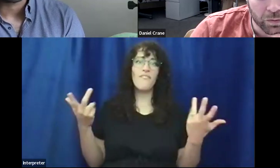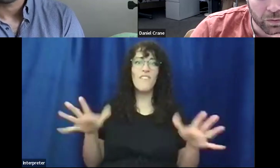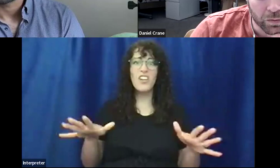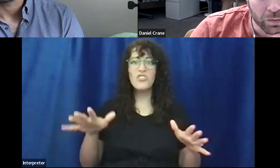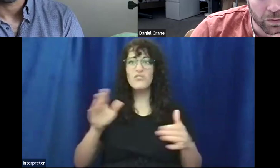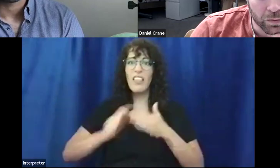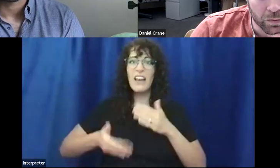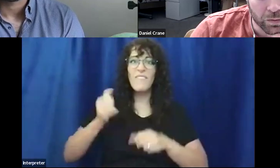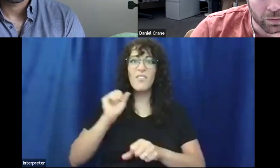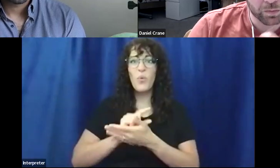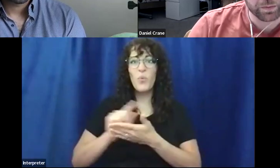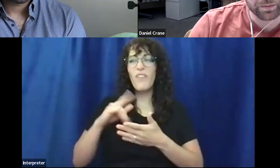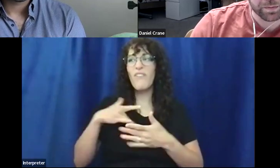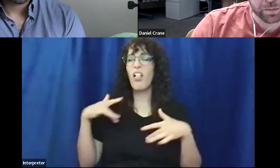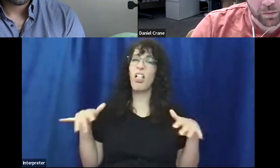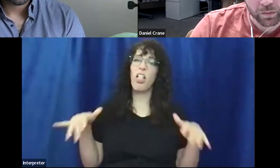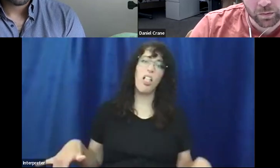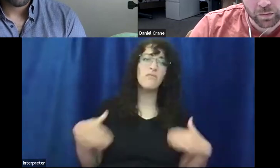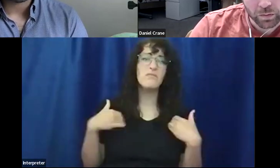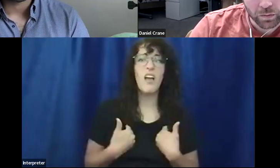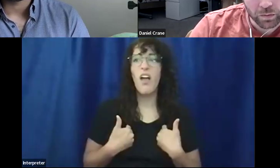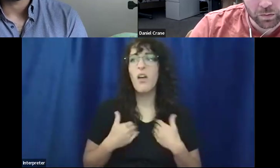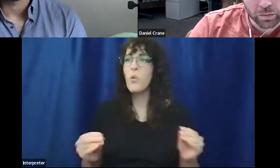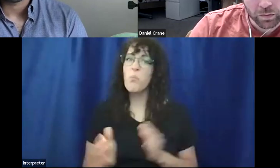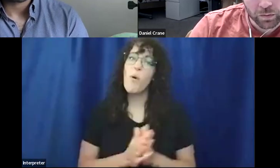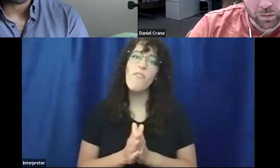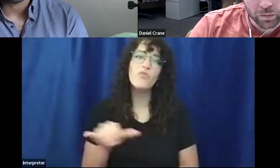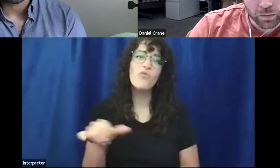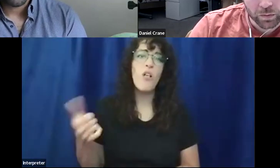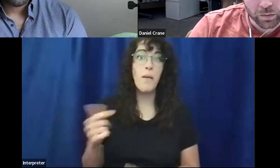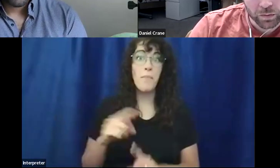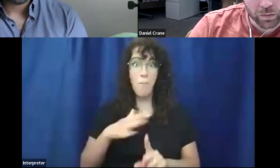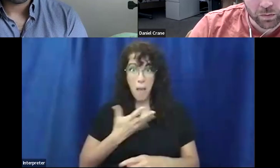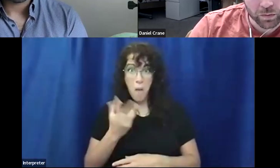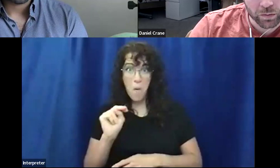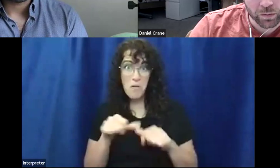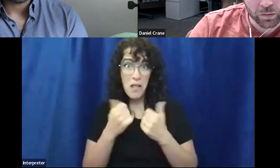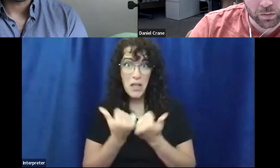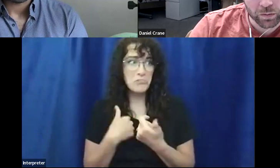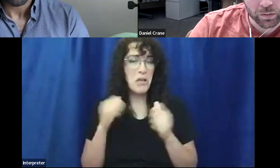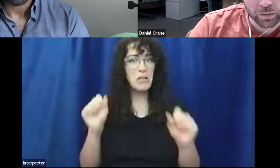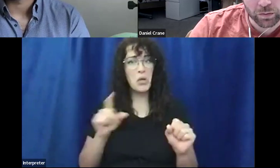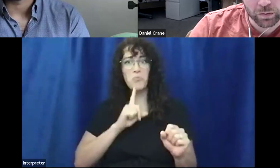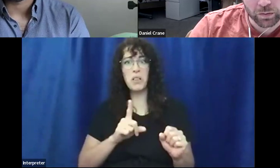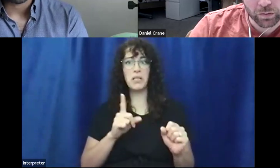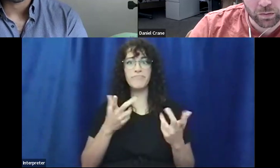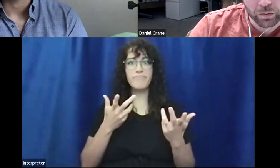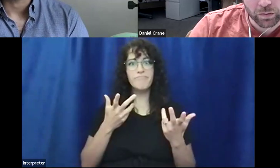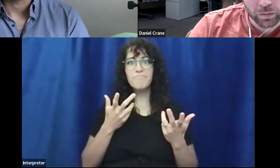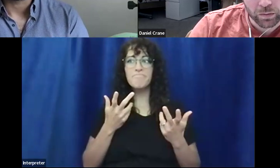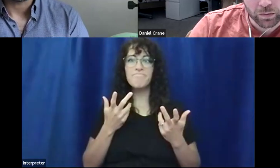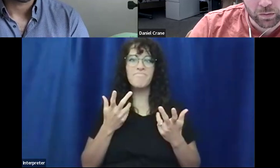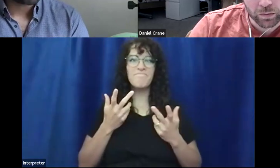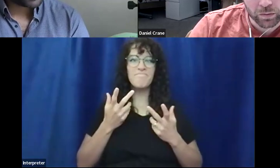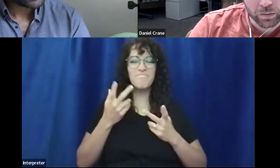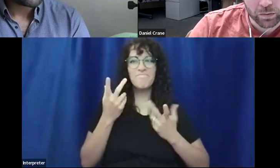so unmotivated to do anything else. Uh, with this, uh, with my own company or my own agency, I was able to really be resourceful with my time.